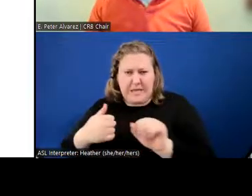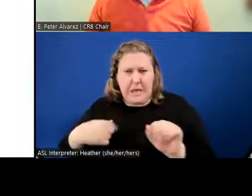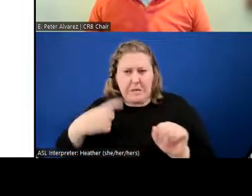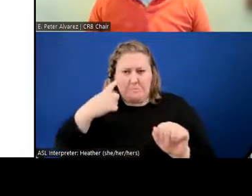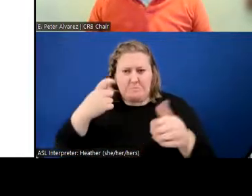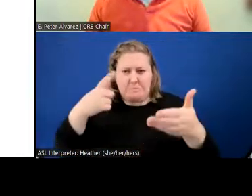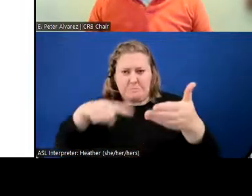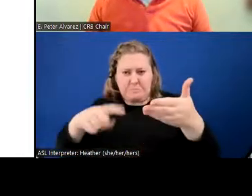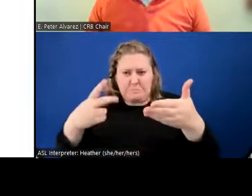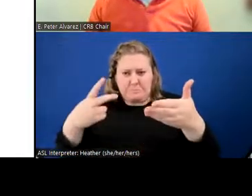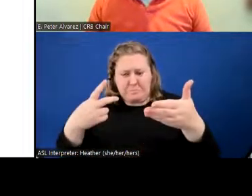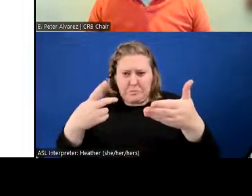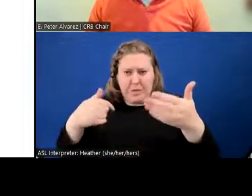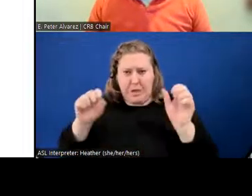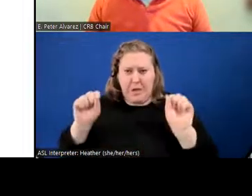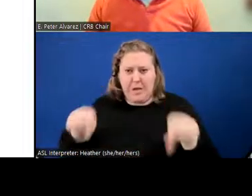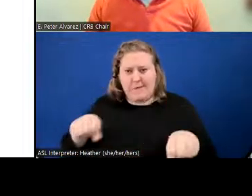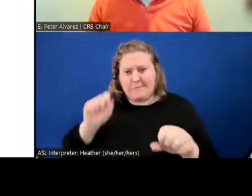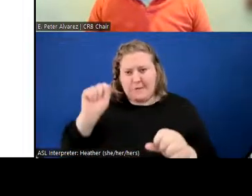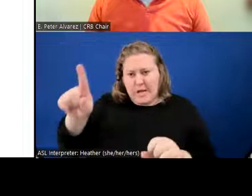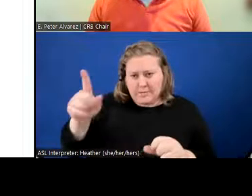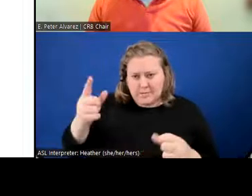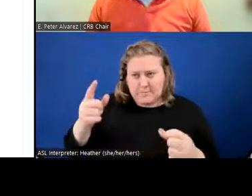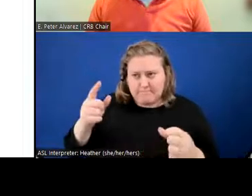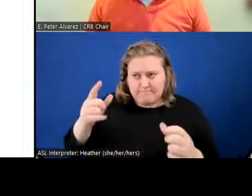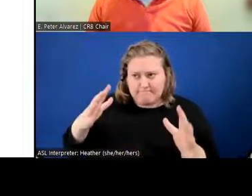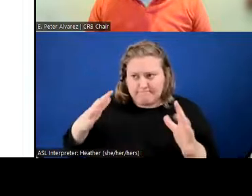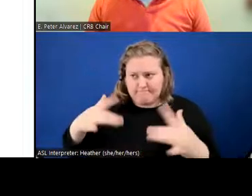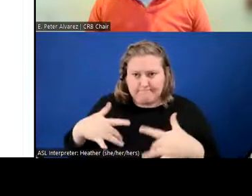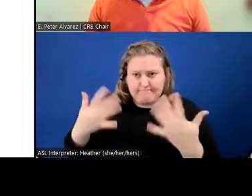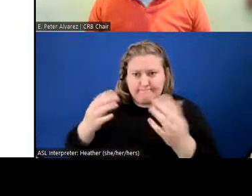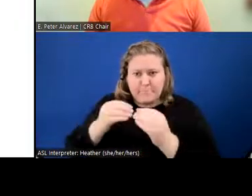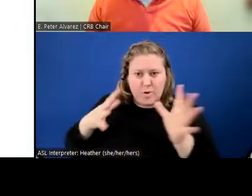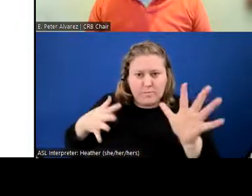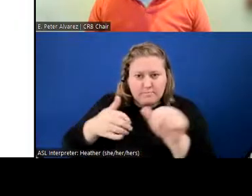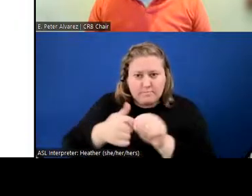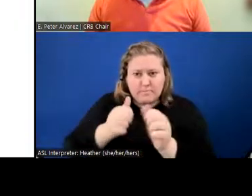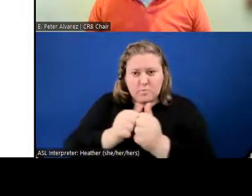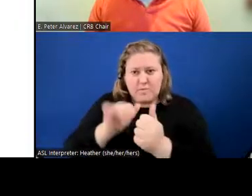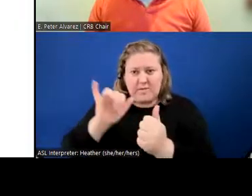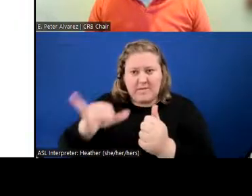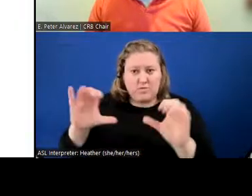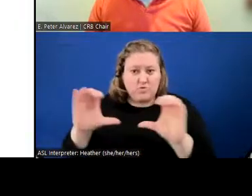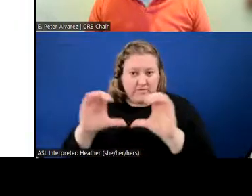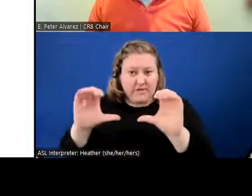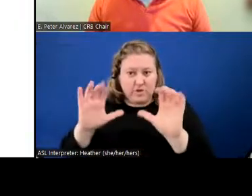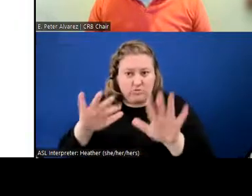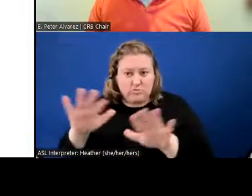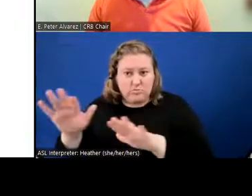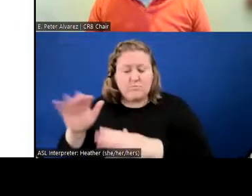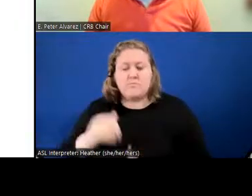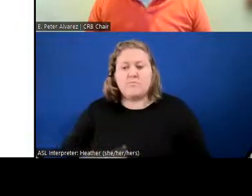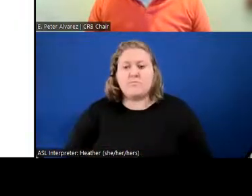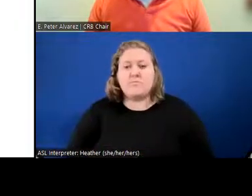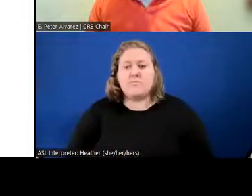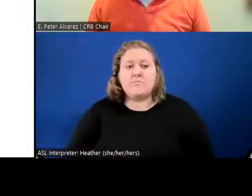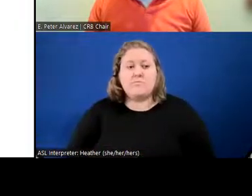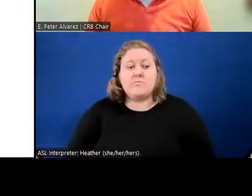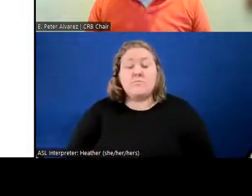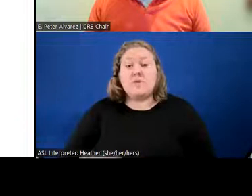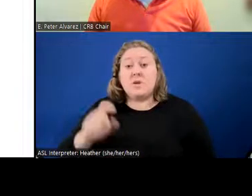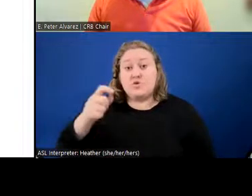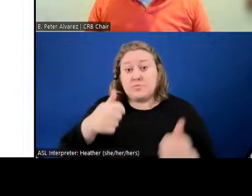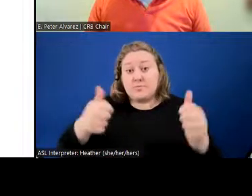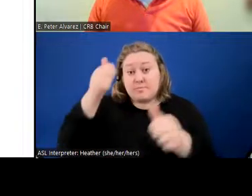with VTD to see where that stands. But originally, the certification, all this was supposed to go through the post commission. But